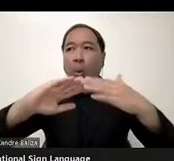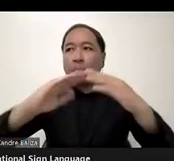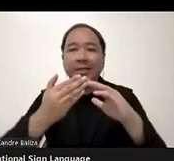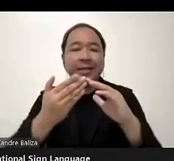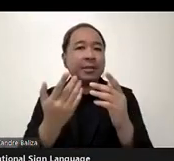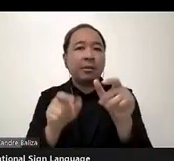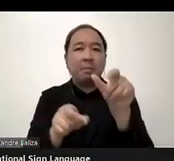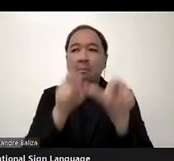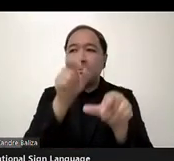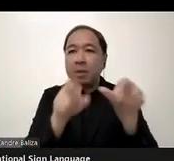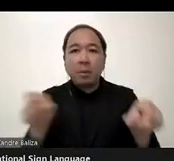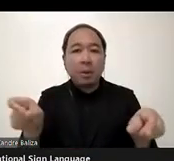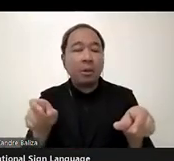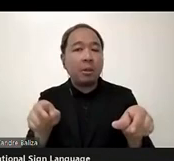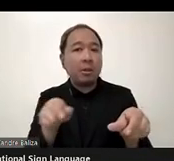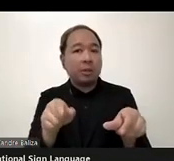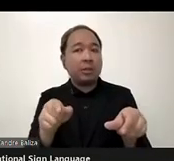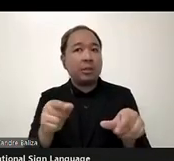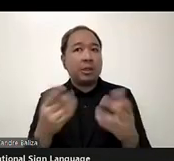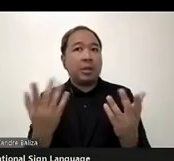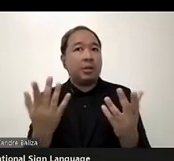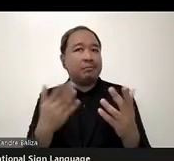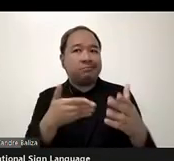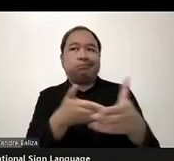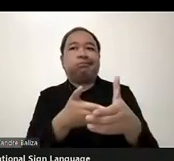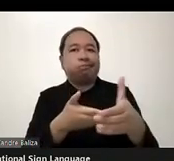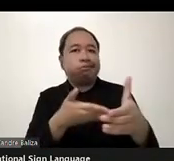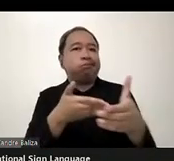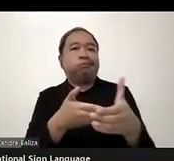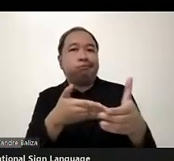got particular access requirements.